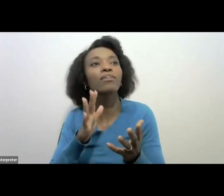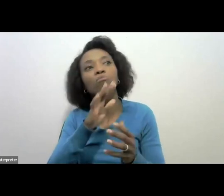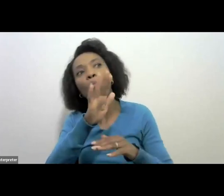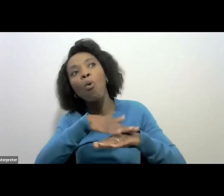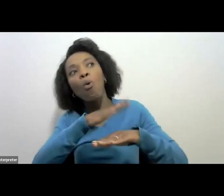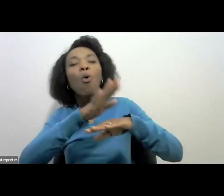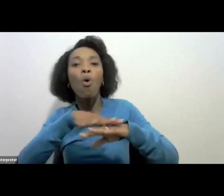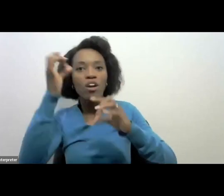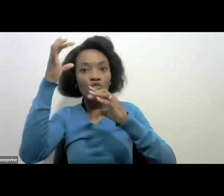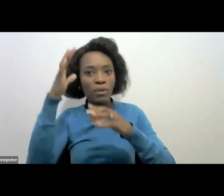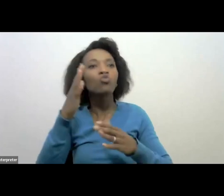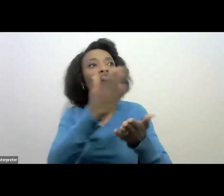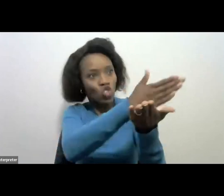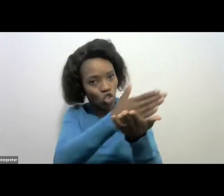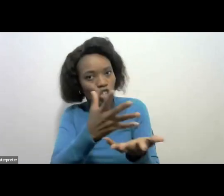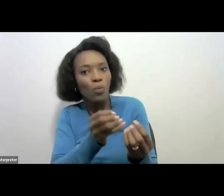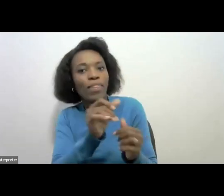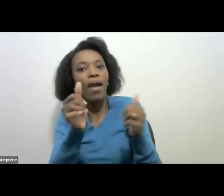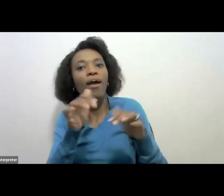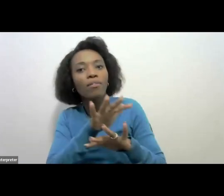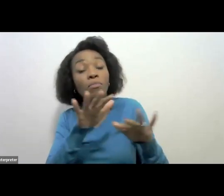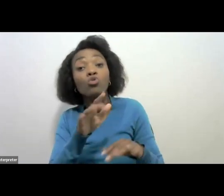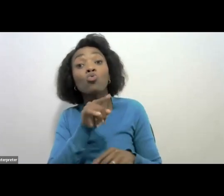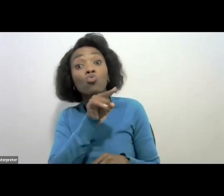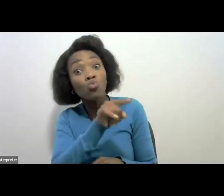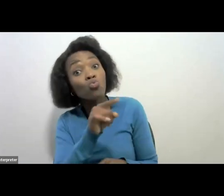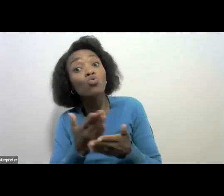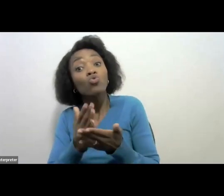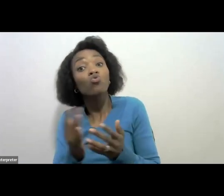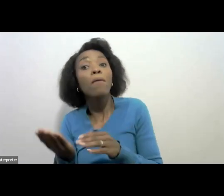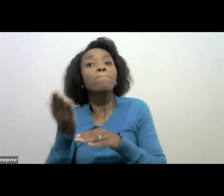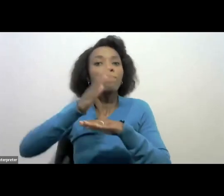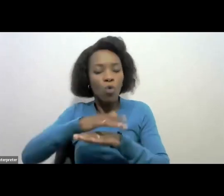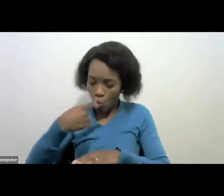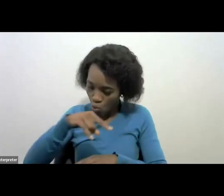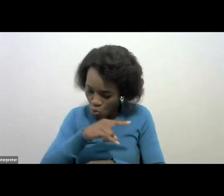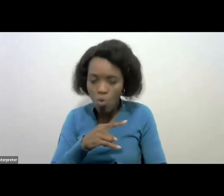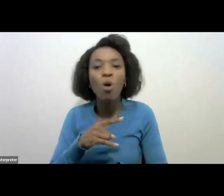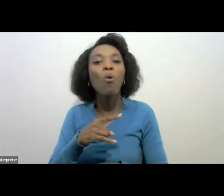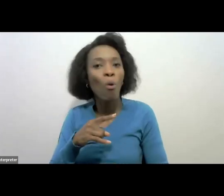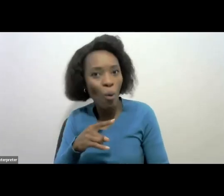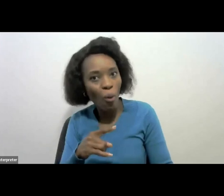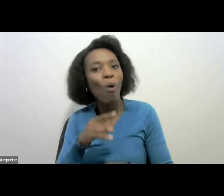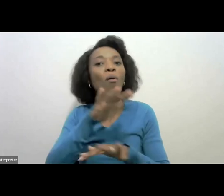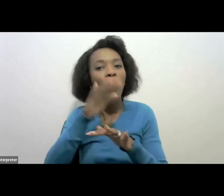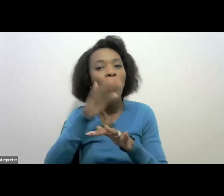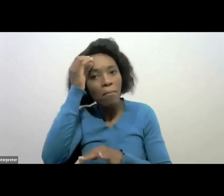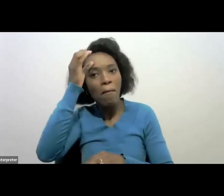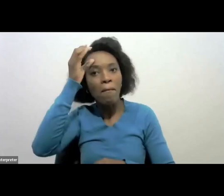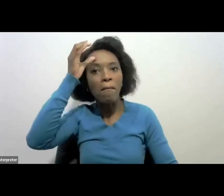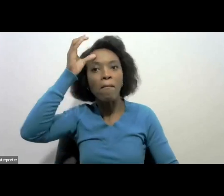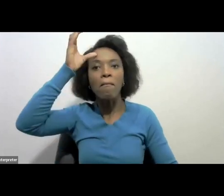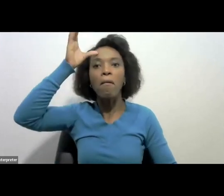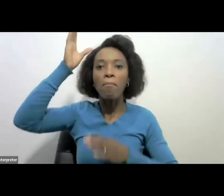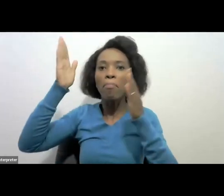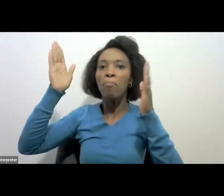to share this with other people? Because the more you share, the more we all find that you are becoming clever and wiser with